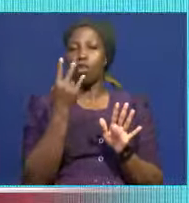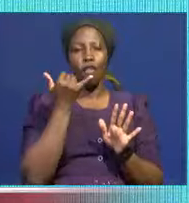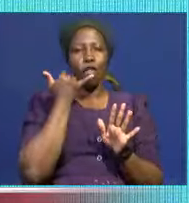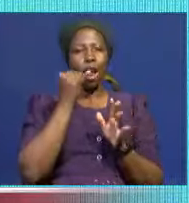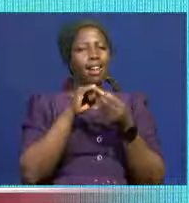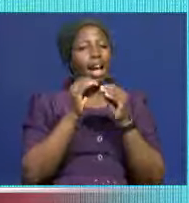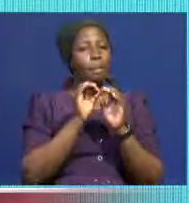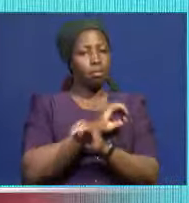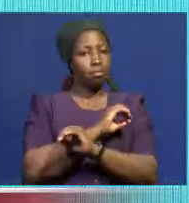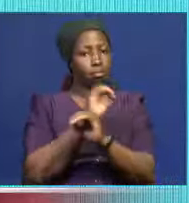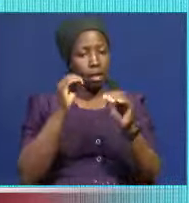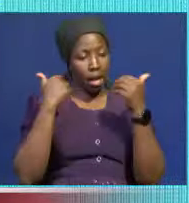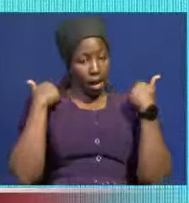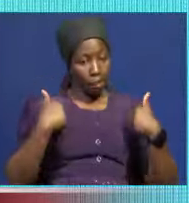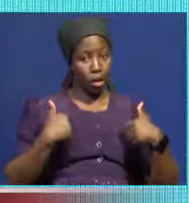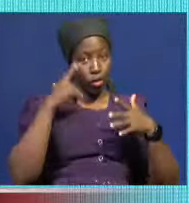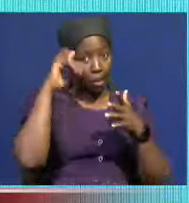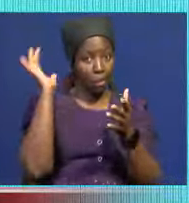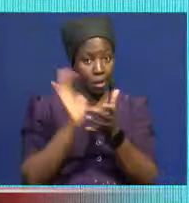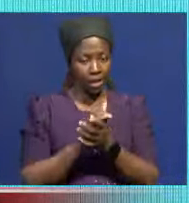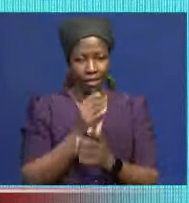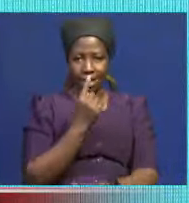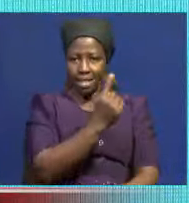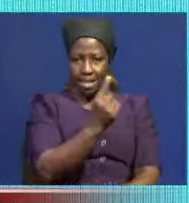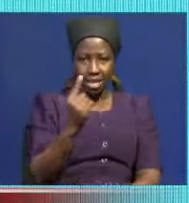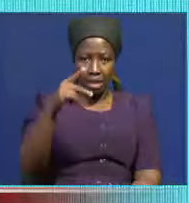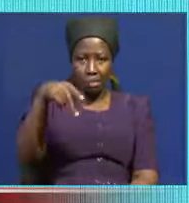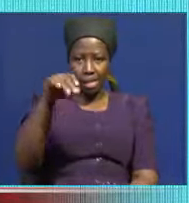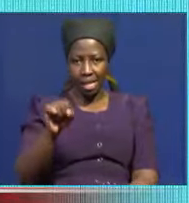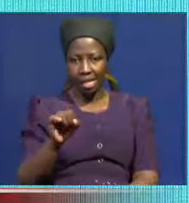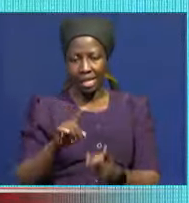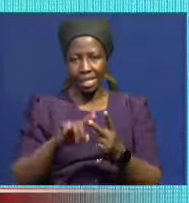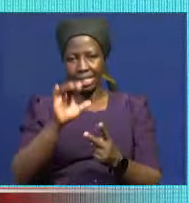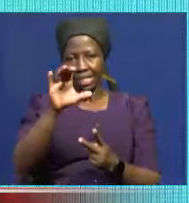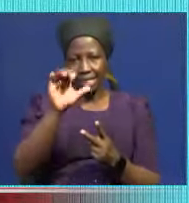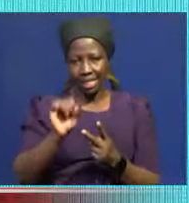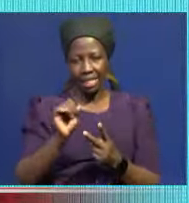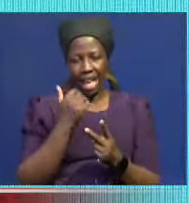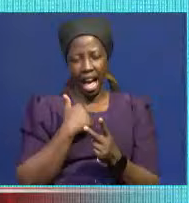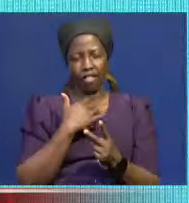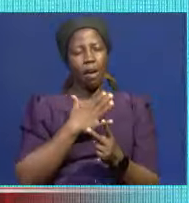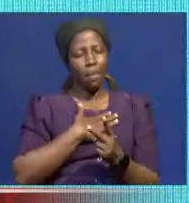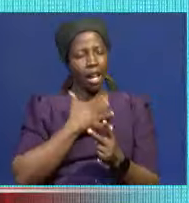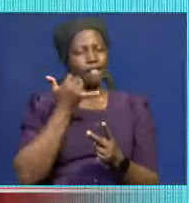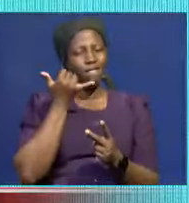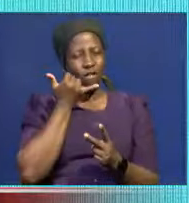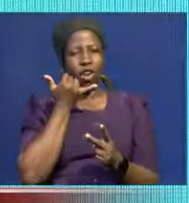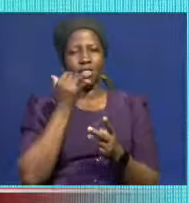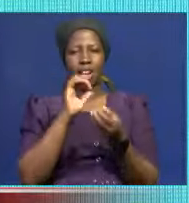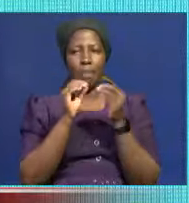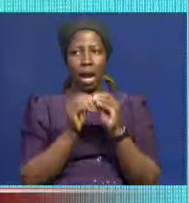And I believe every principal secretary and every cabinet secretary has my telephone number.